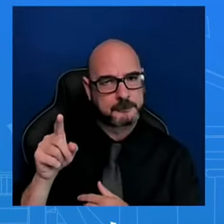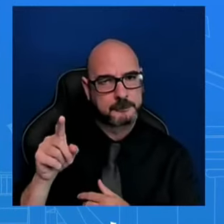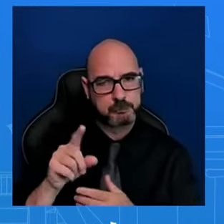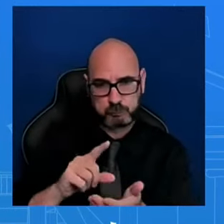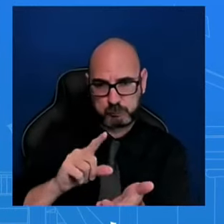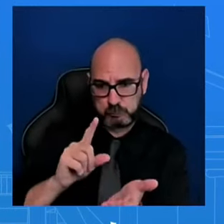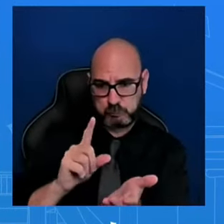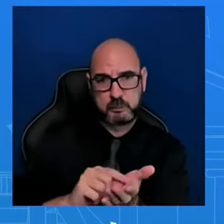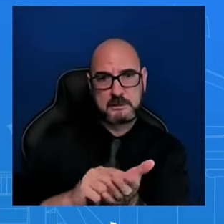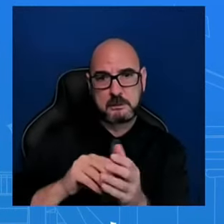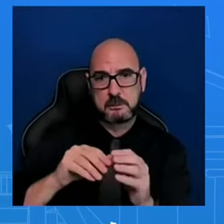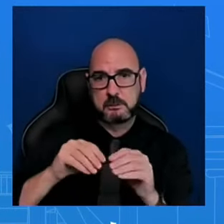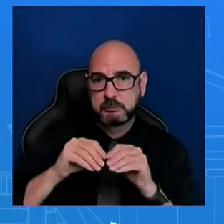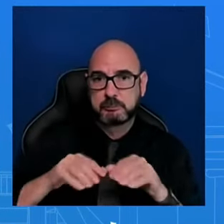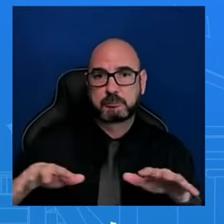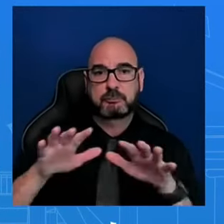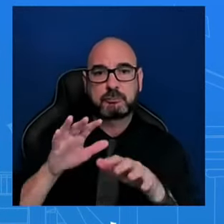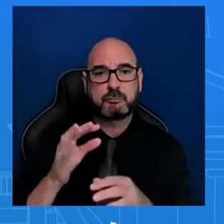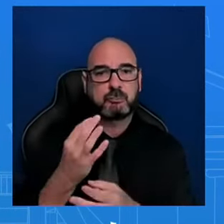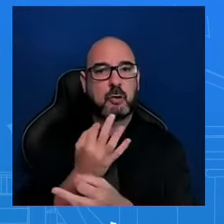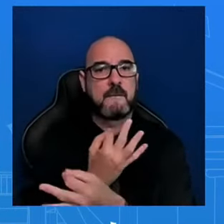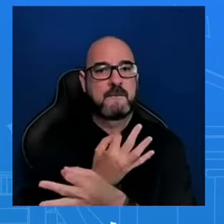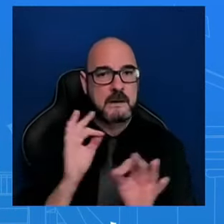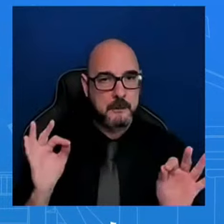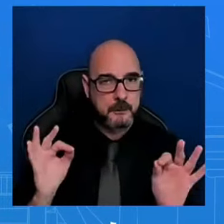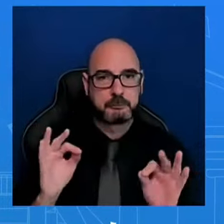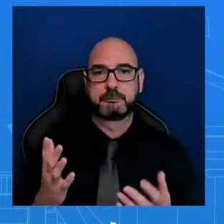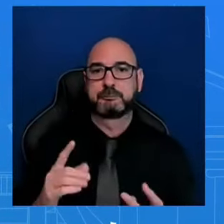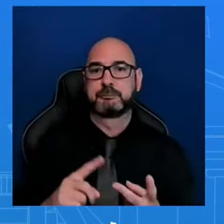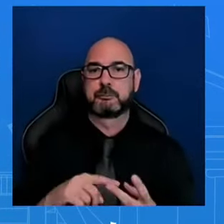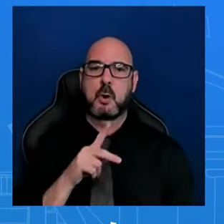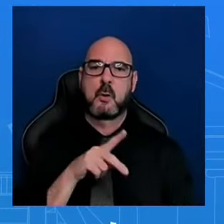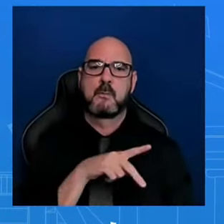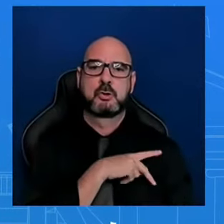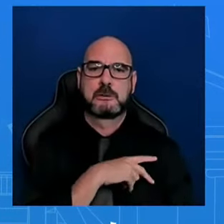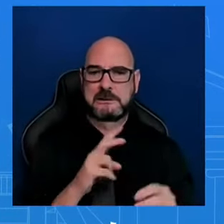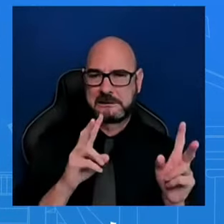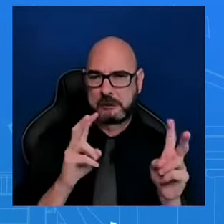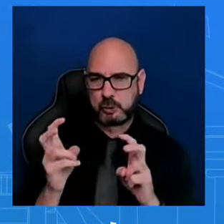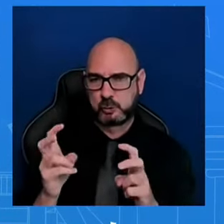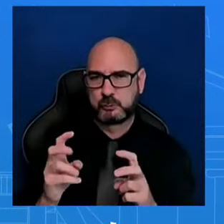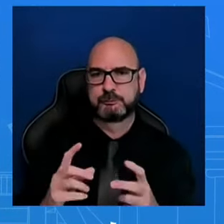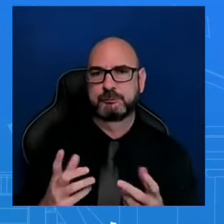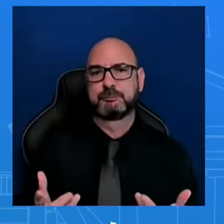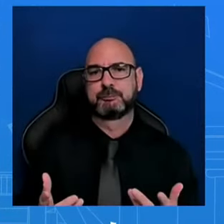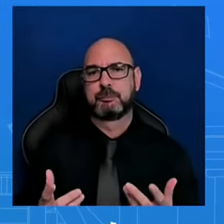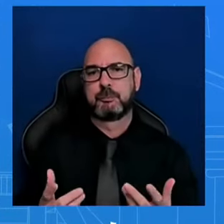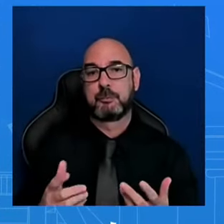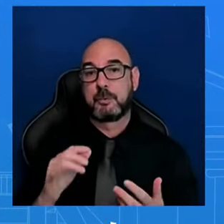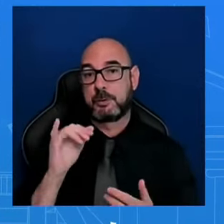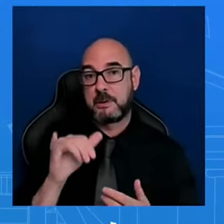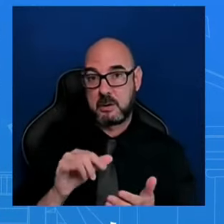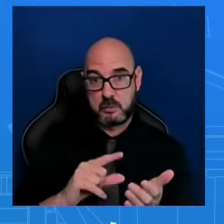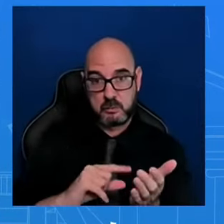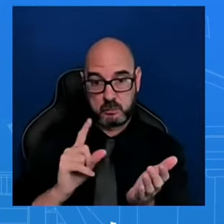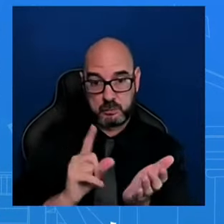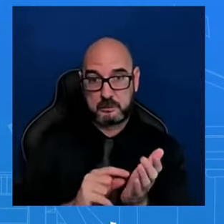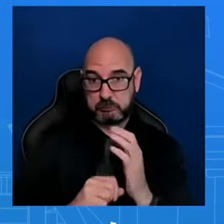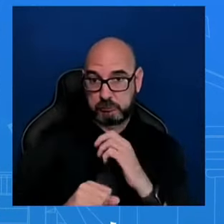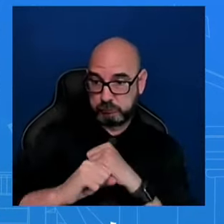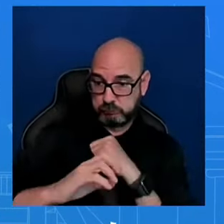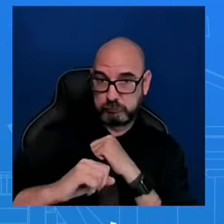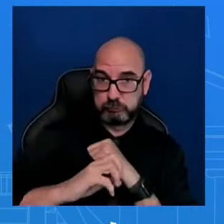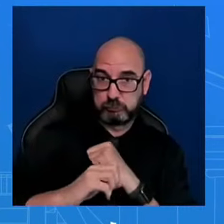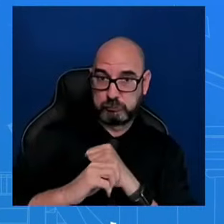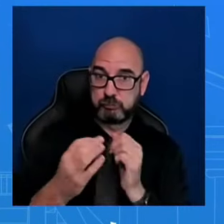About press freedom, our government appears to be closer to potentially extraditing Julie and Assange. Press freedom groups